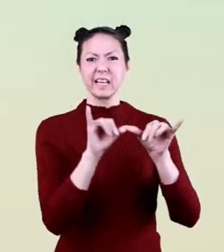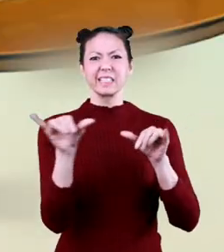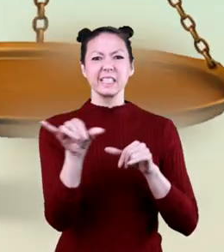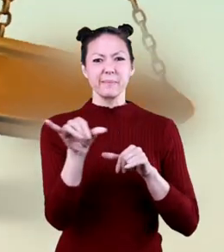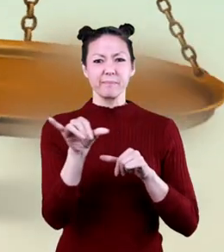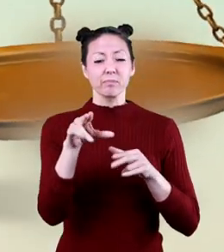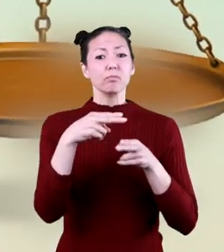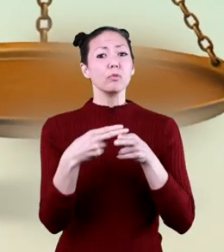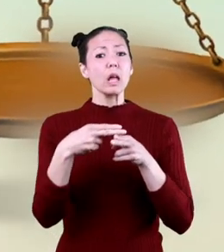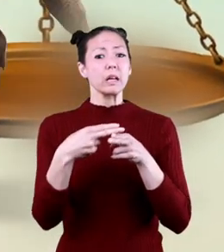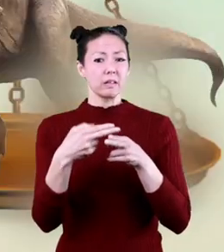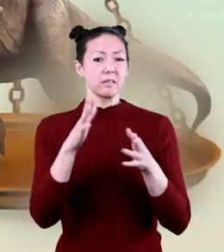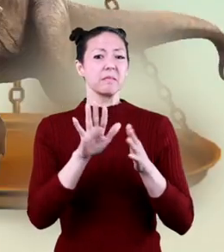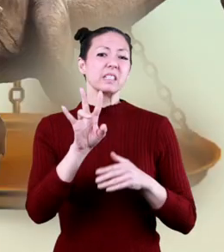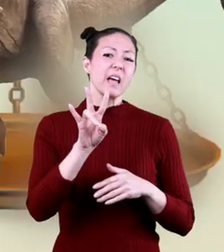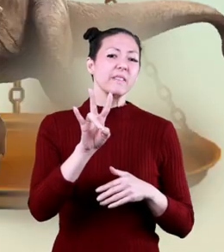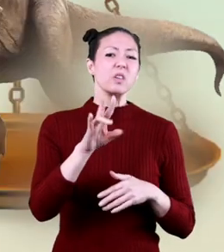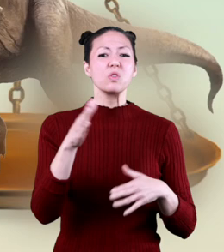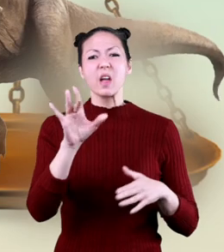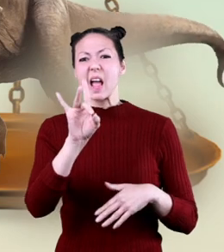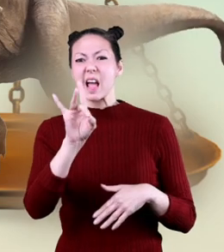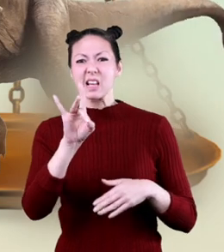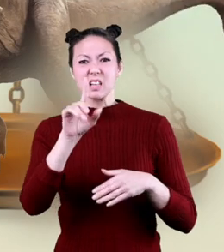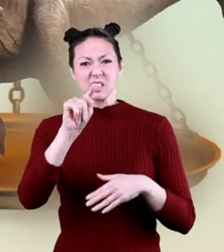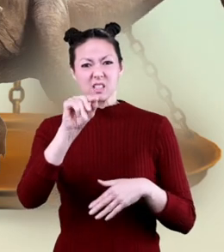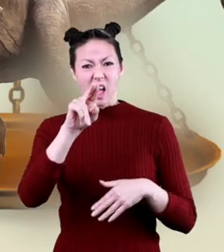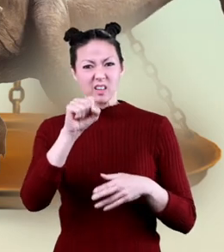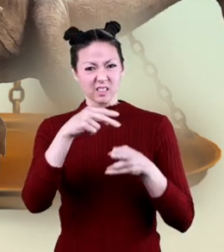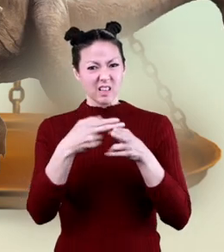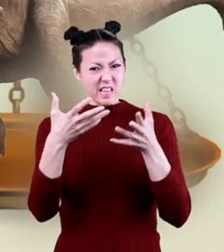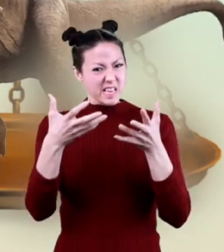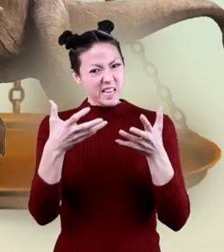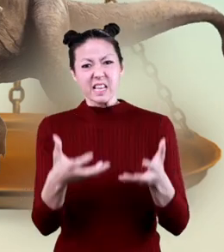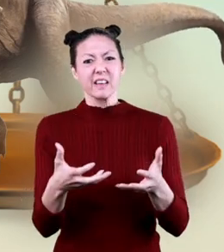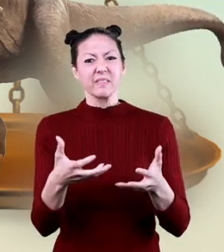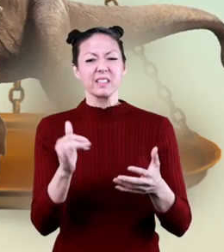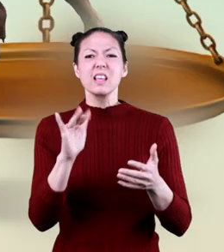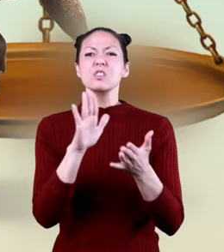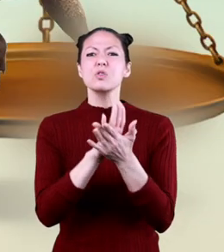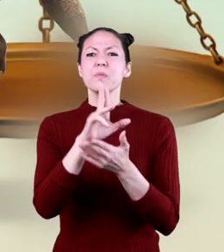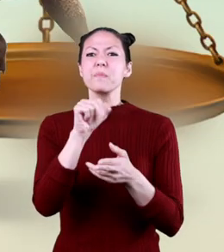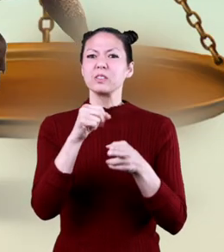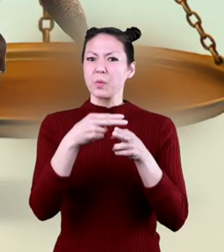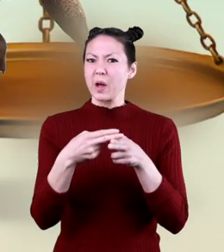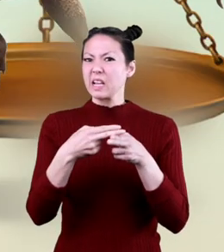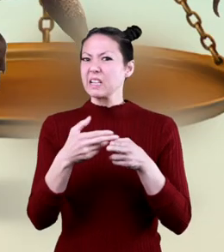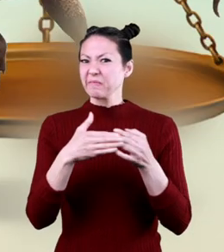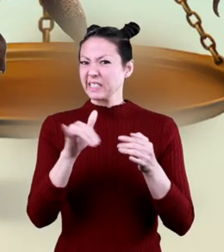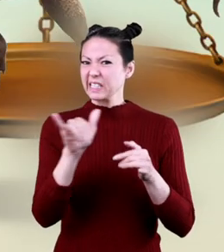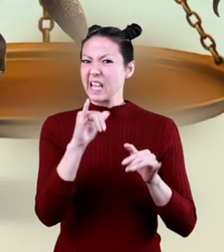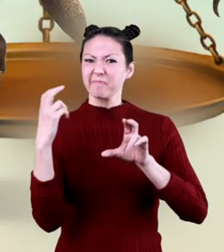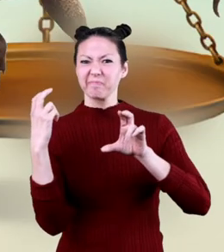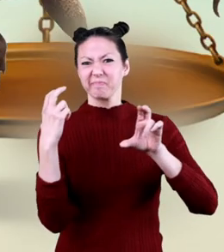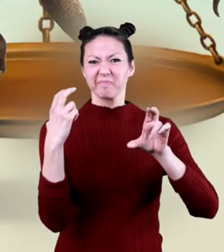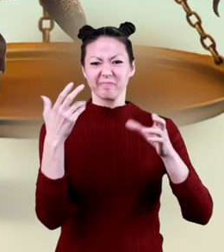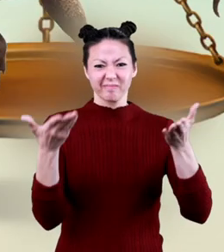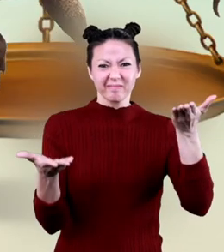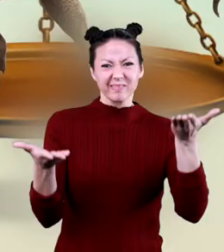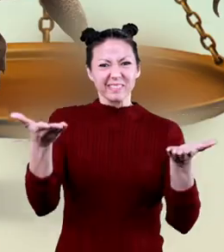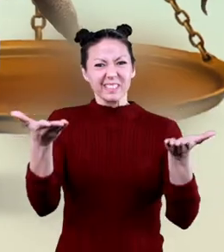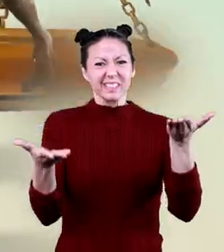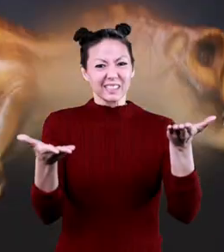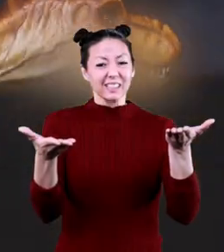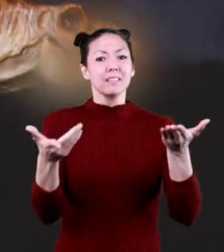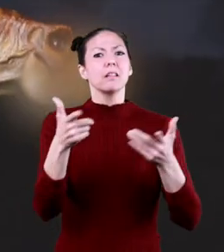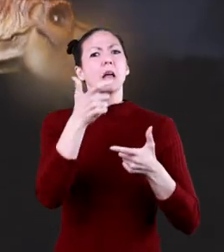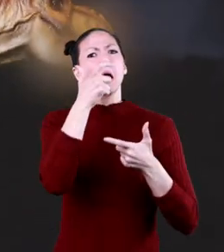And, with the weight around 7 to 8 tons, a T-Rex weighed about the same as a school bus, too.